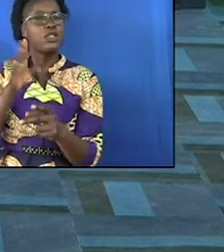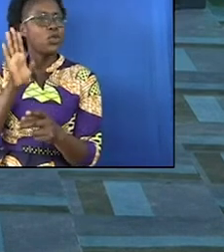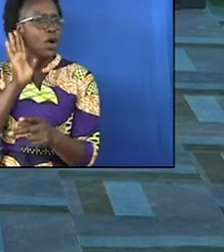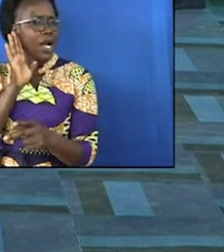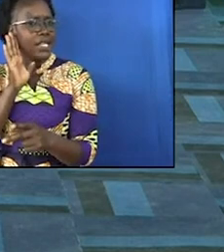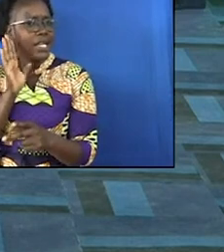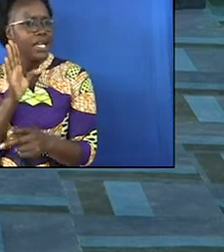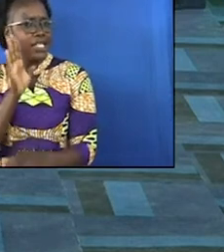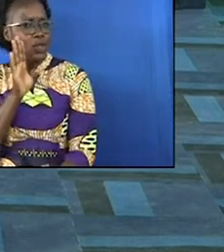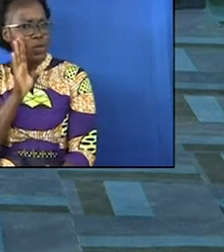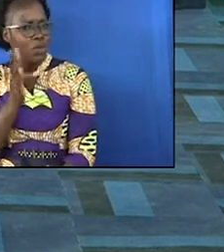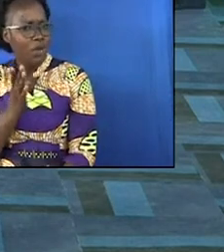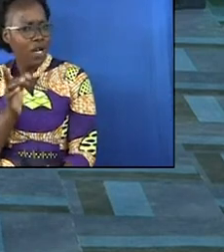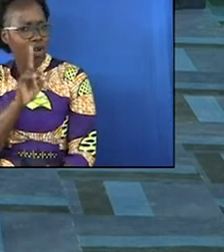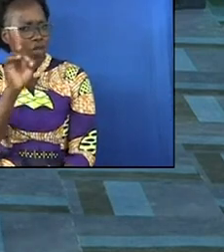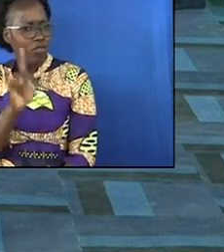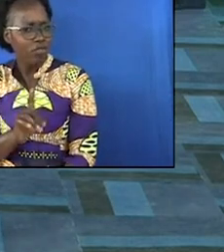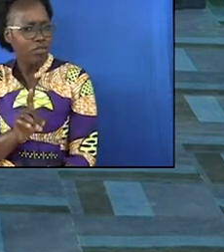the whisper